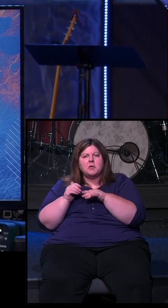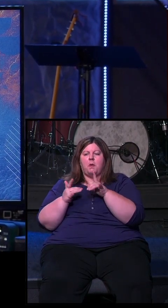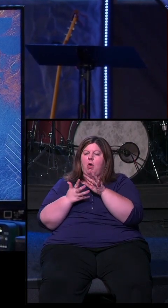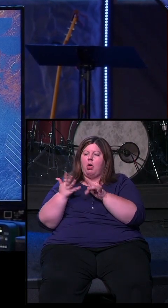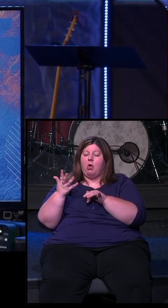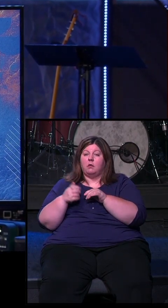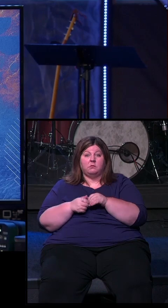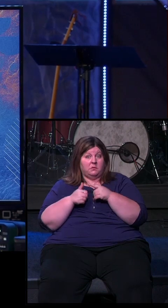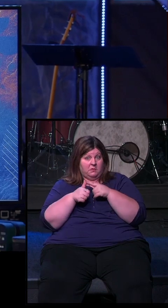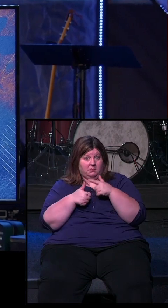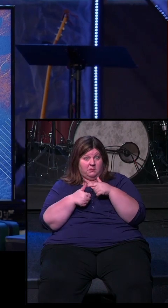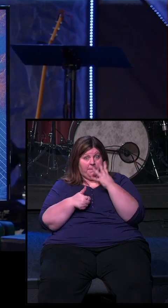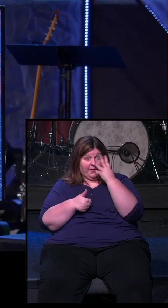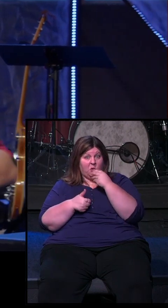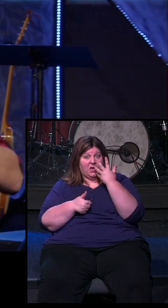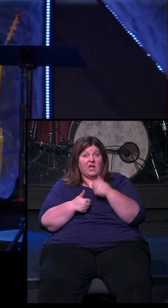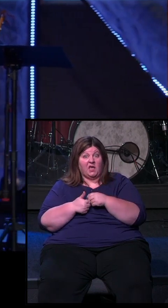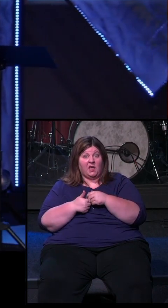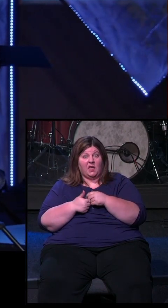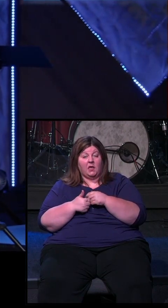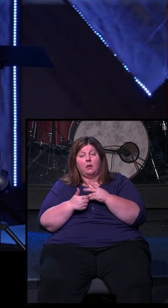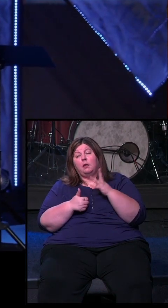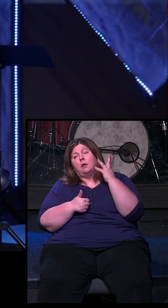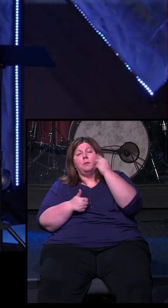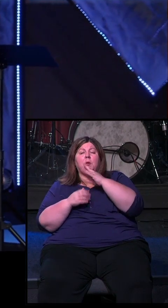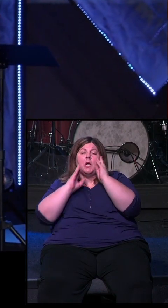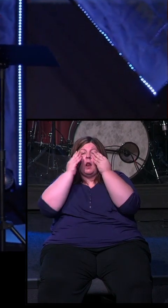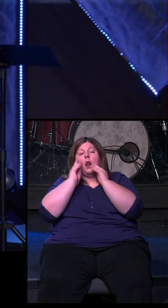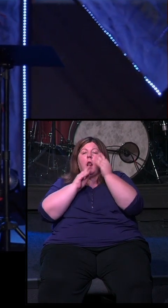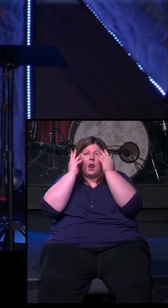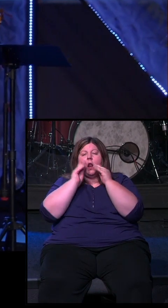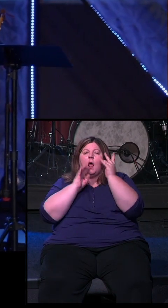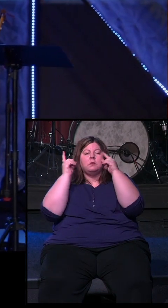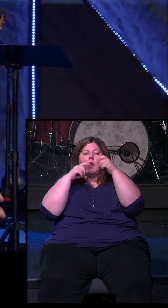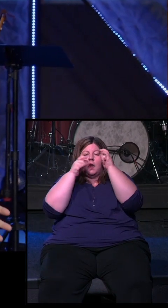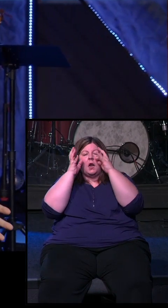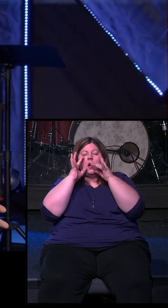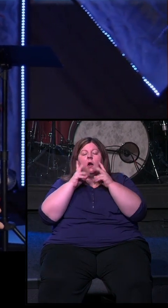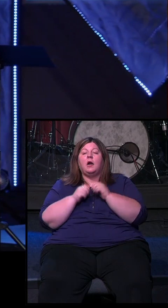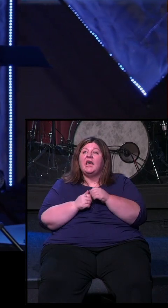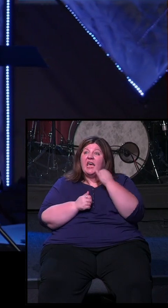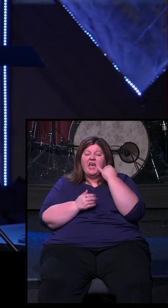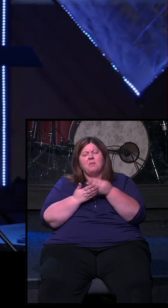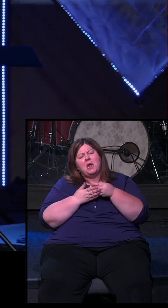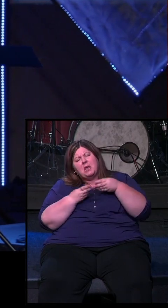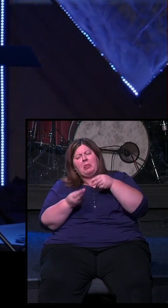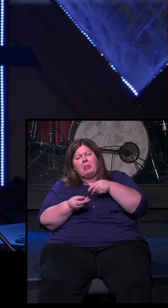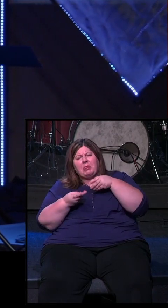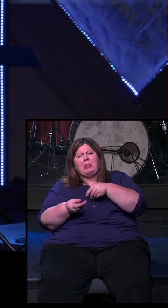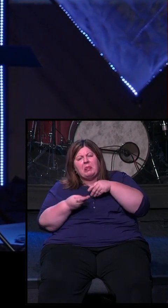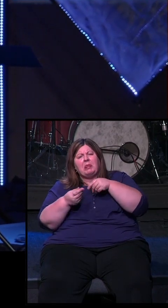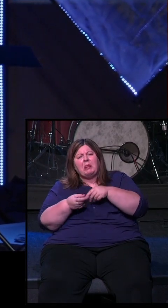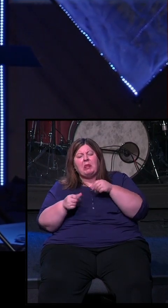Beauty, right? Endless beauty routines or whatever it is, beauty makes the promise. If you invest in me, your